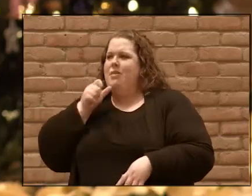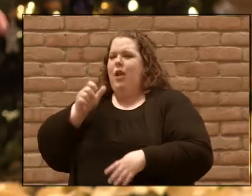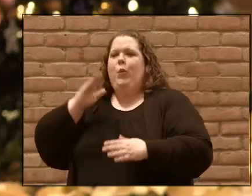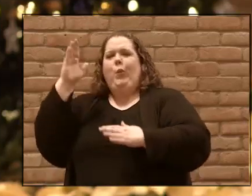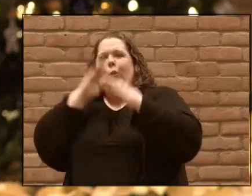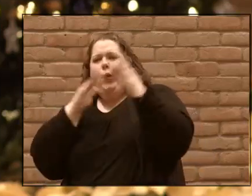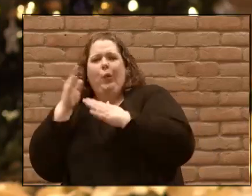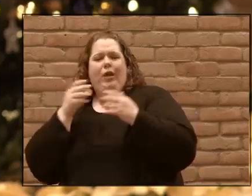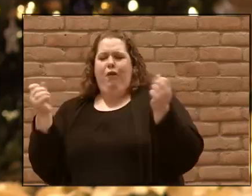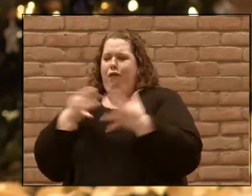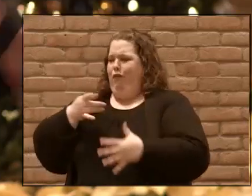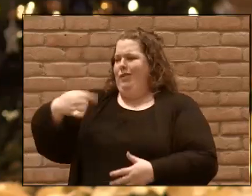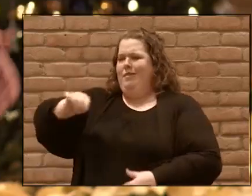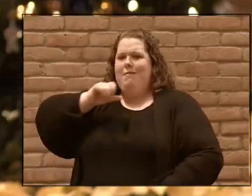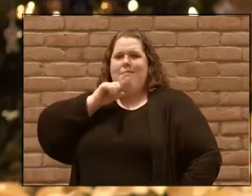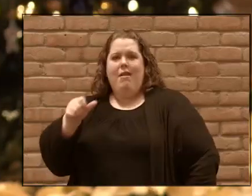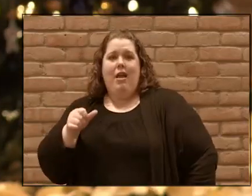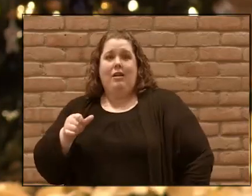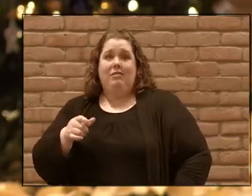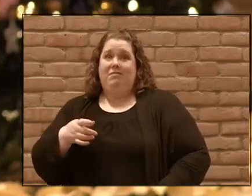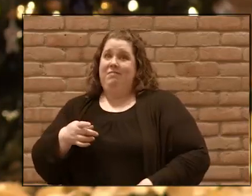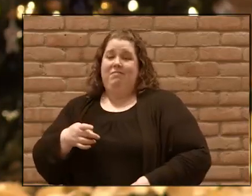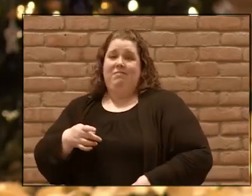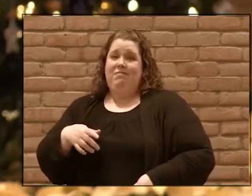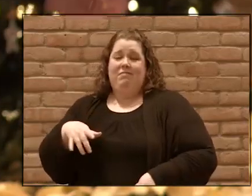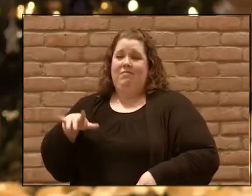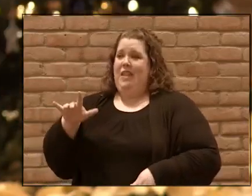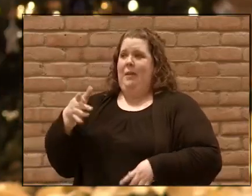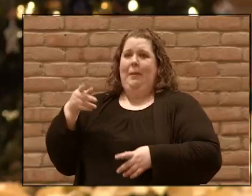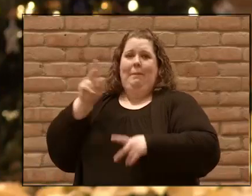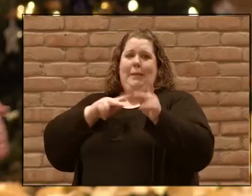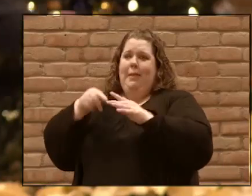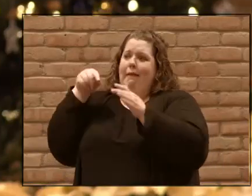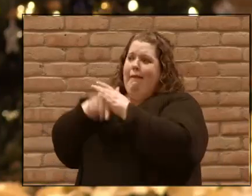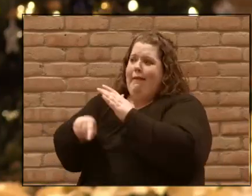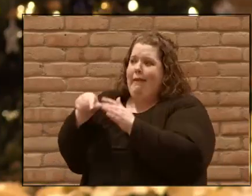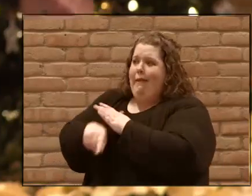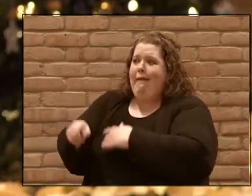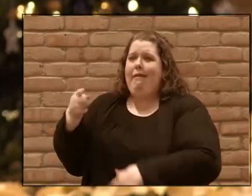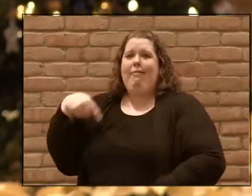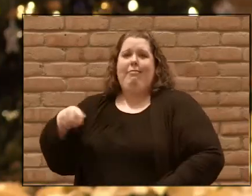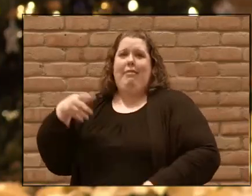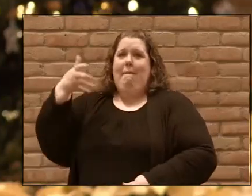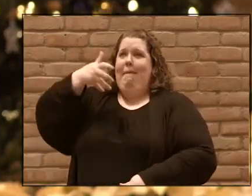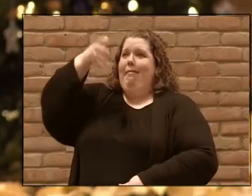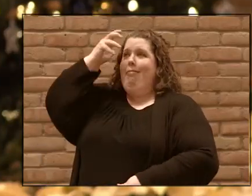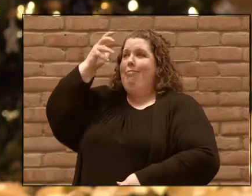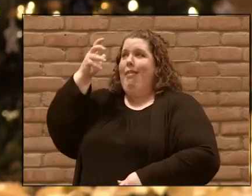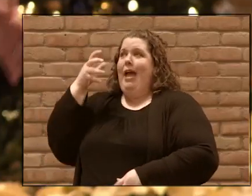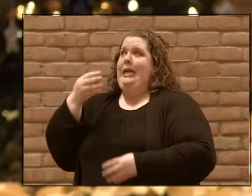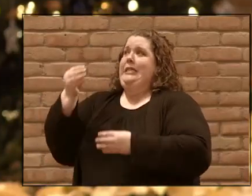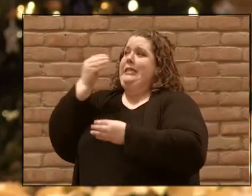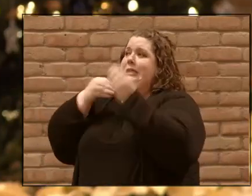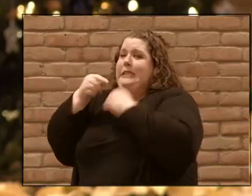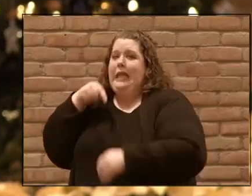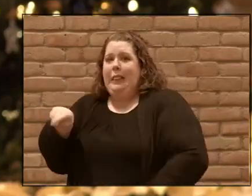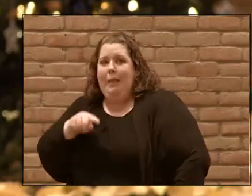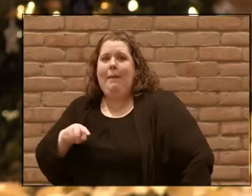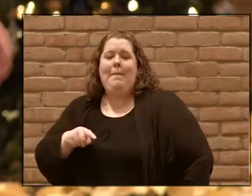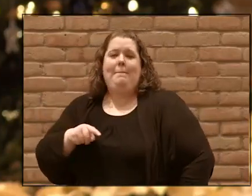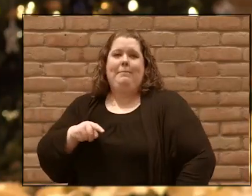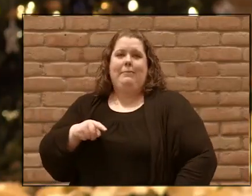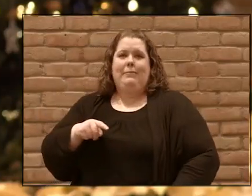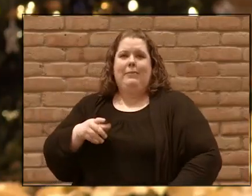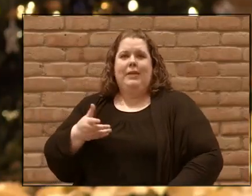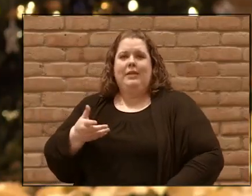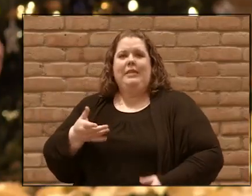afraid even though they were being put to death, fed to lions, hung on crosses, burned at the stake. They were focused on